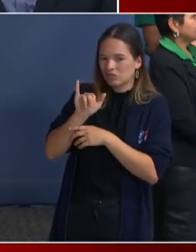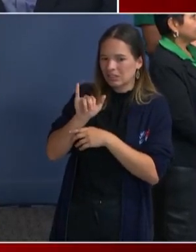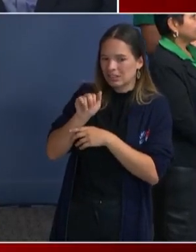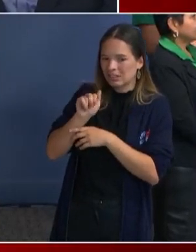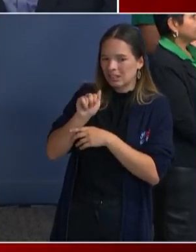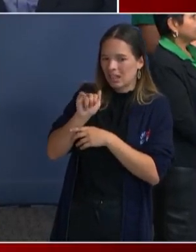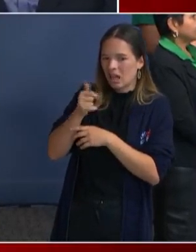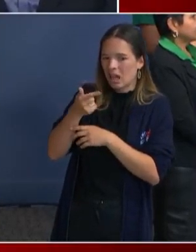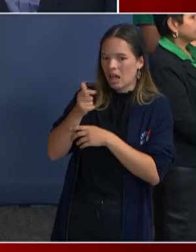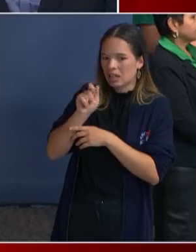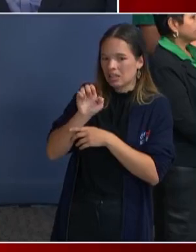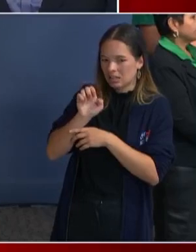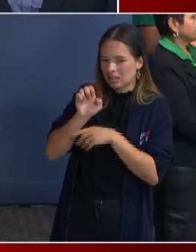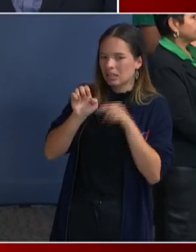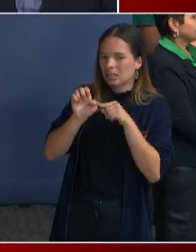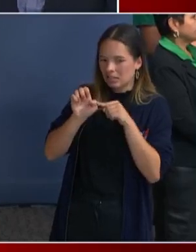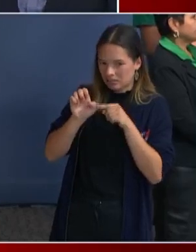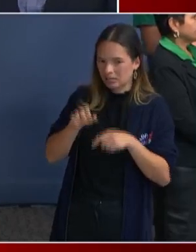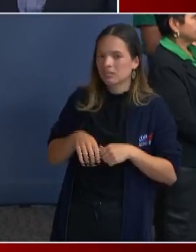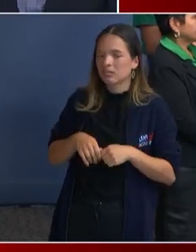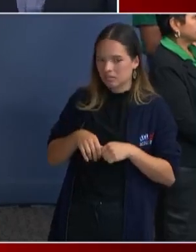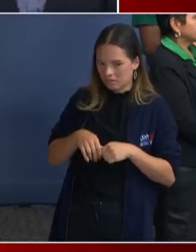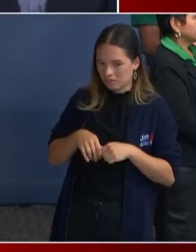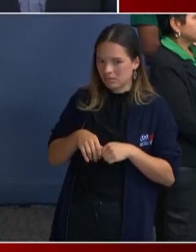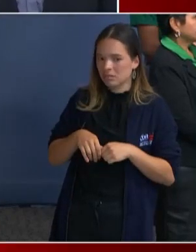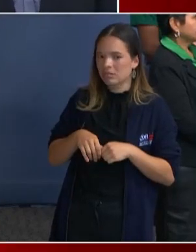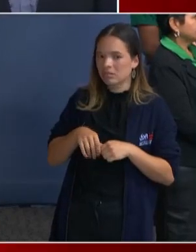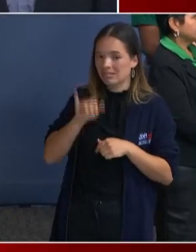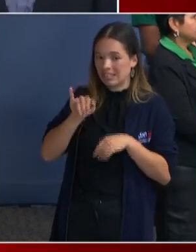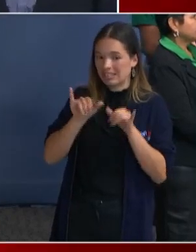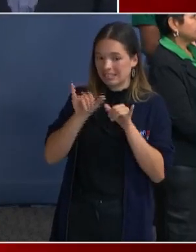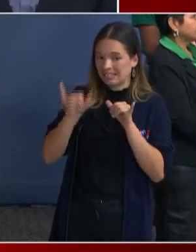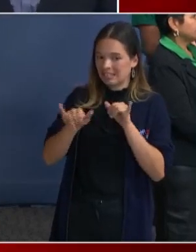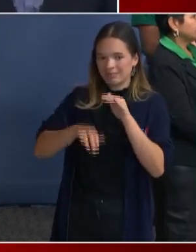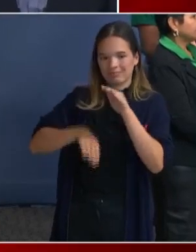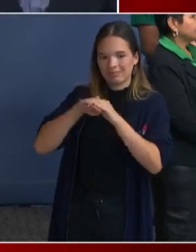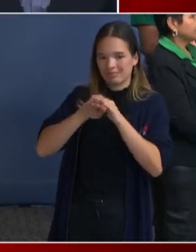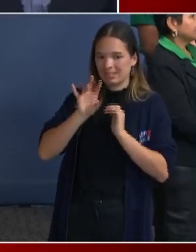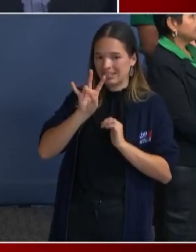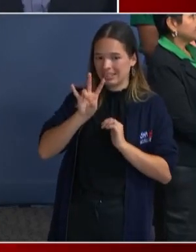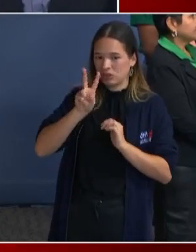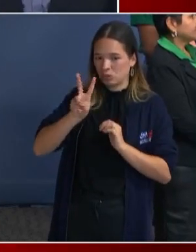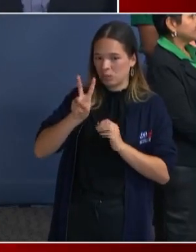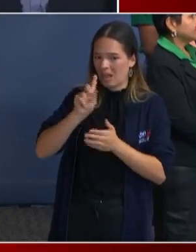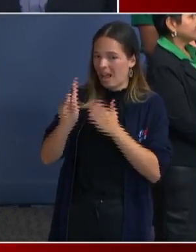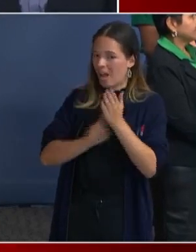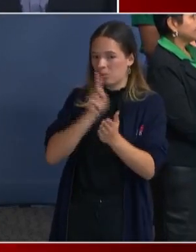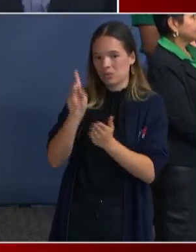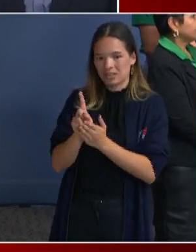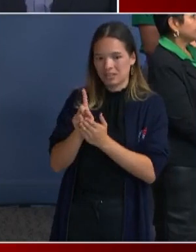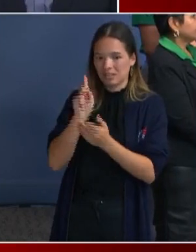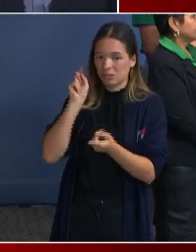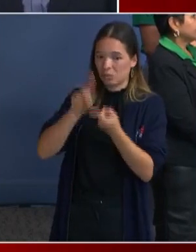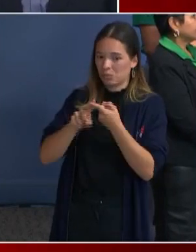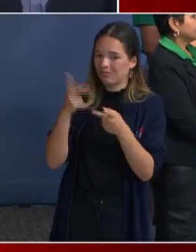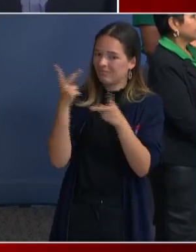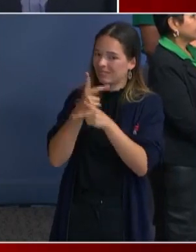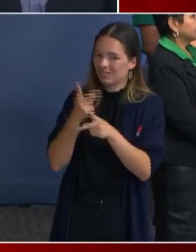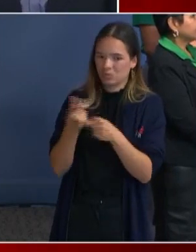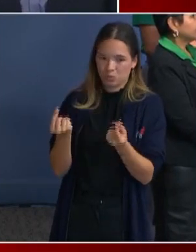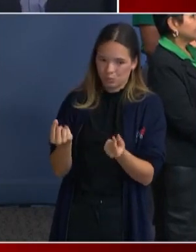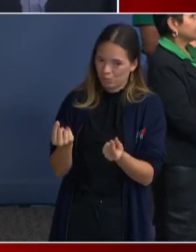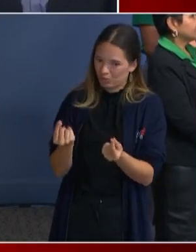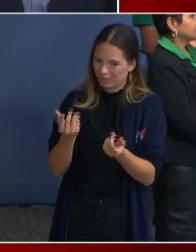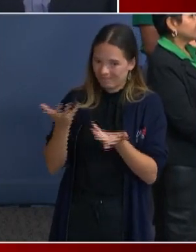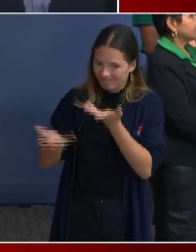are staying up to 72 hours until they make other arrangements. We think that